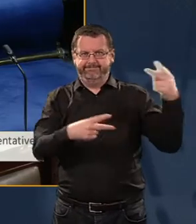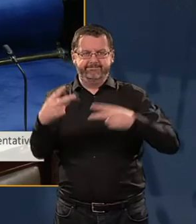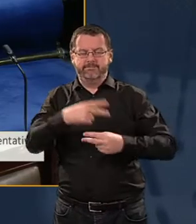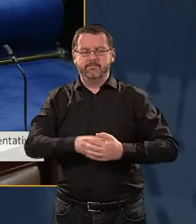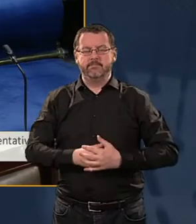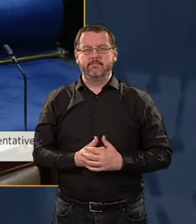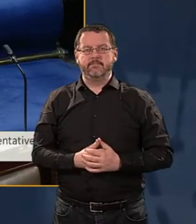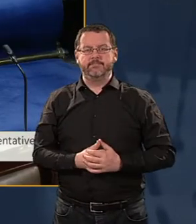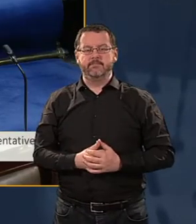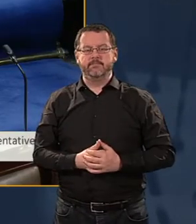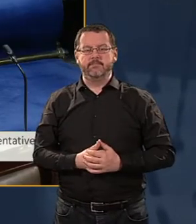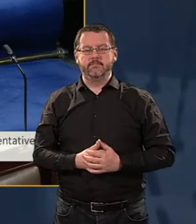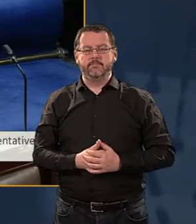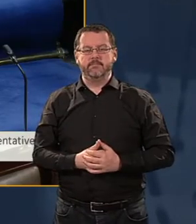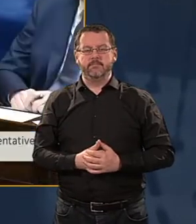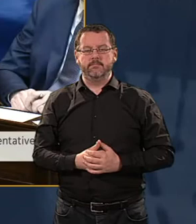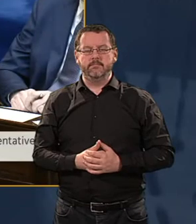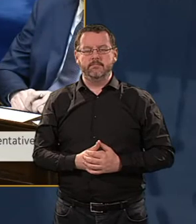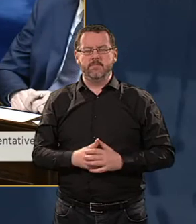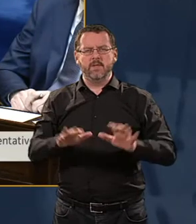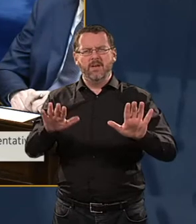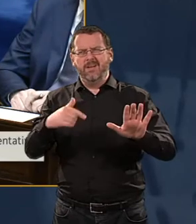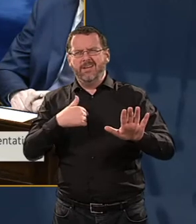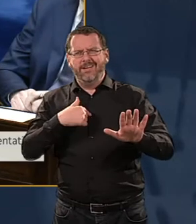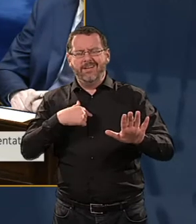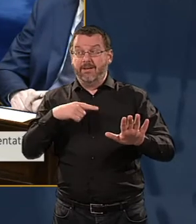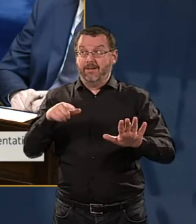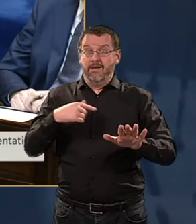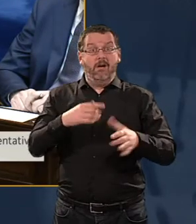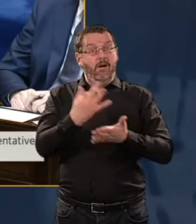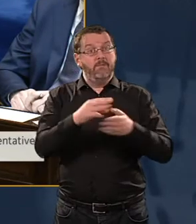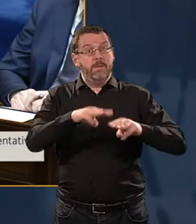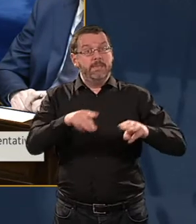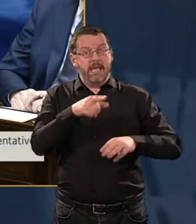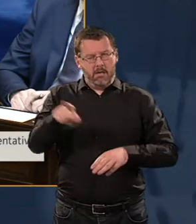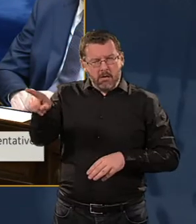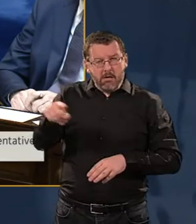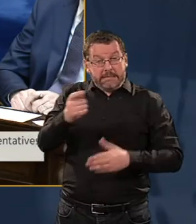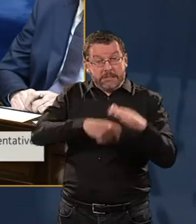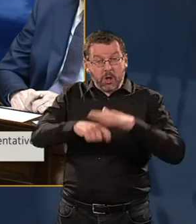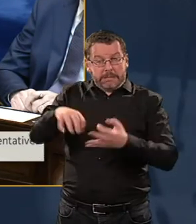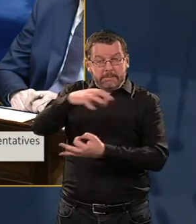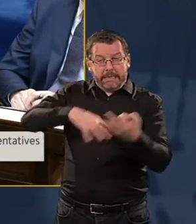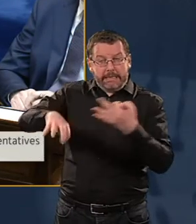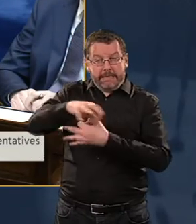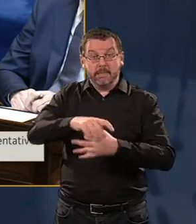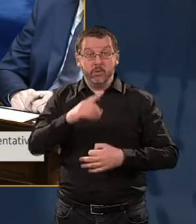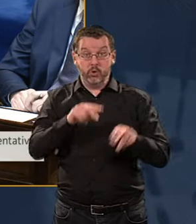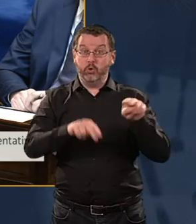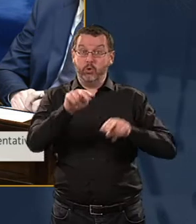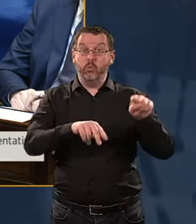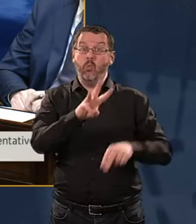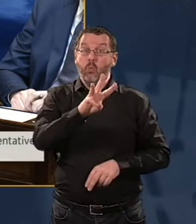I'm often accused of spin, but if people think a new ward or a new wing is a new hospital,